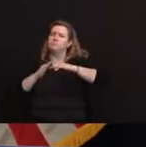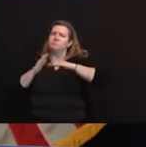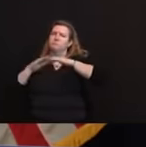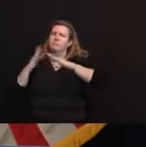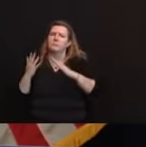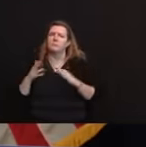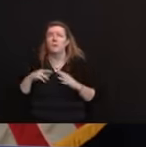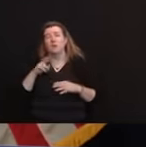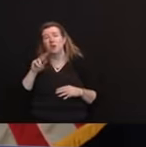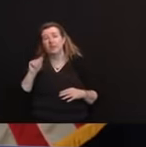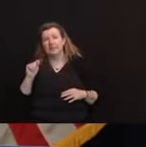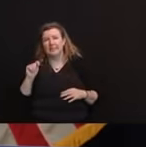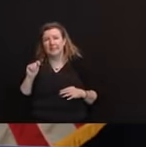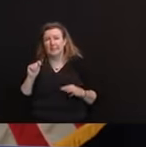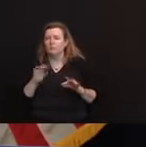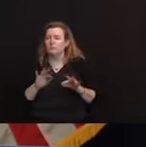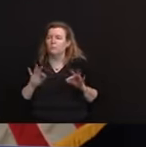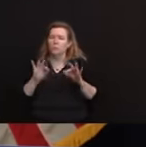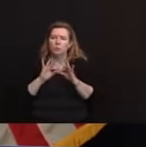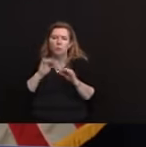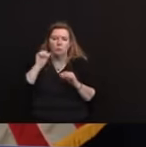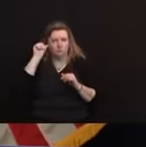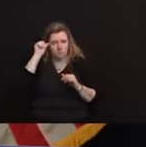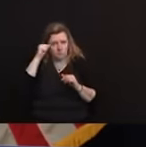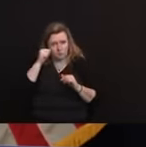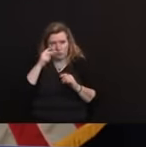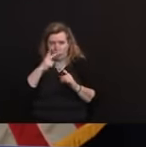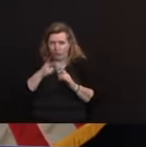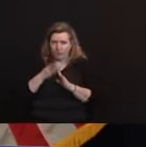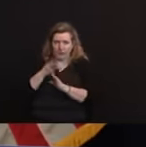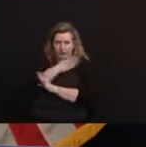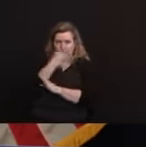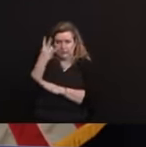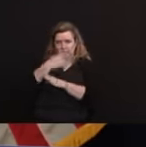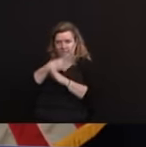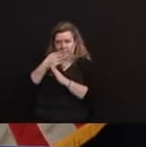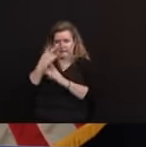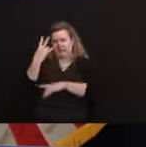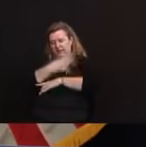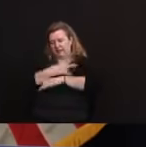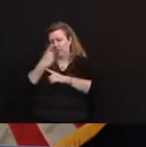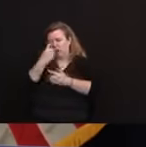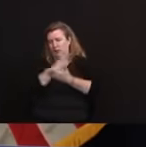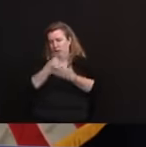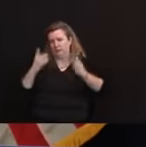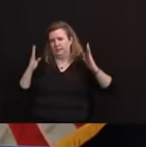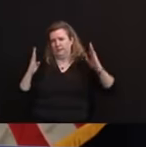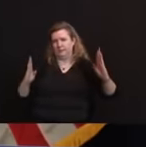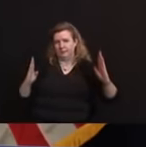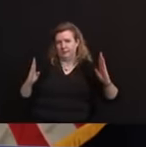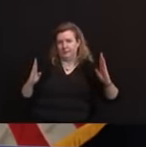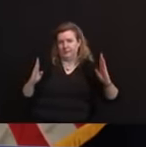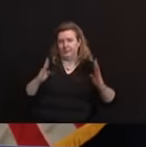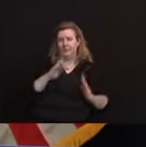about that, as the governor says, is it's a look back at the last seven days, essentially, and it tells you the rate of change.